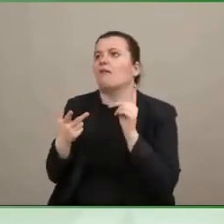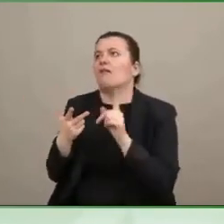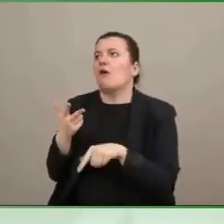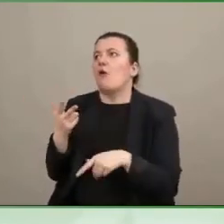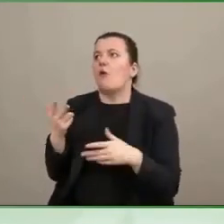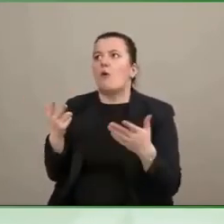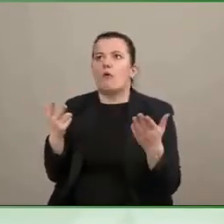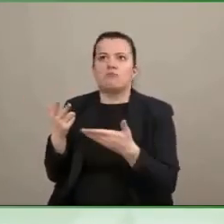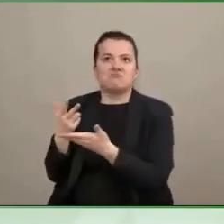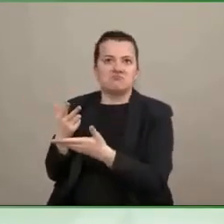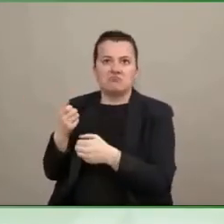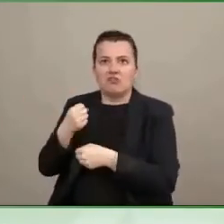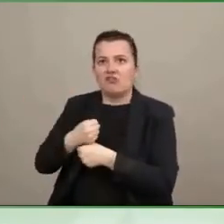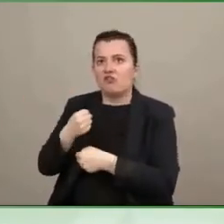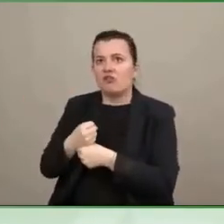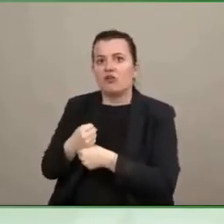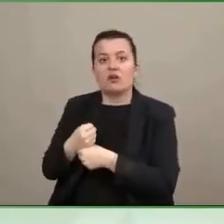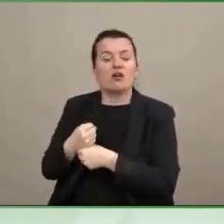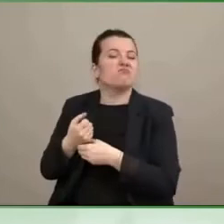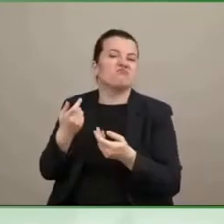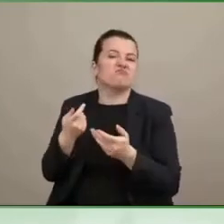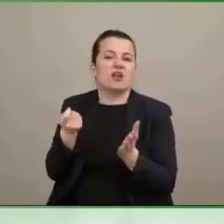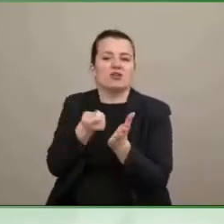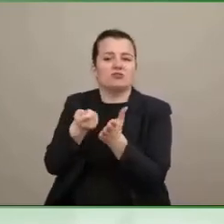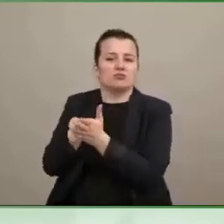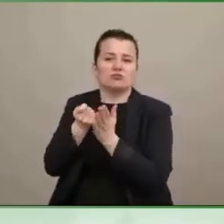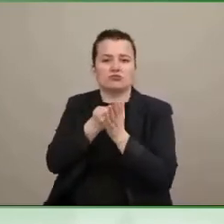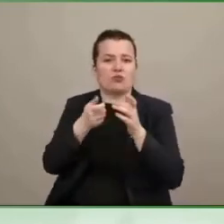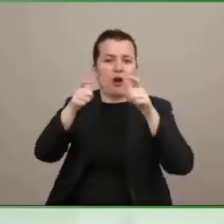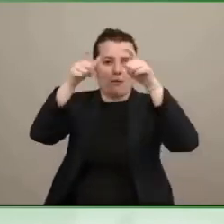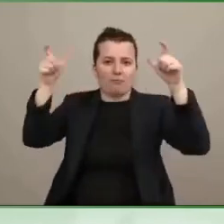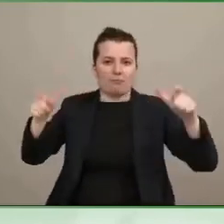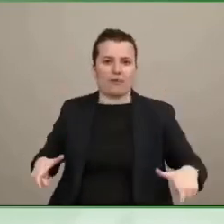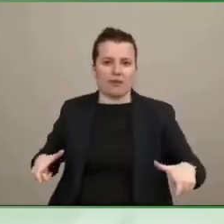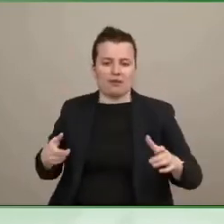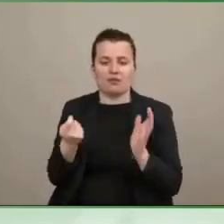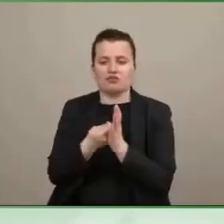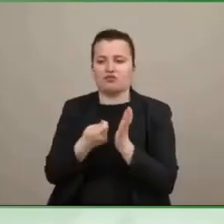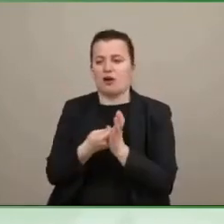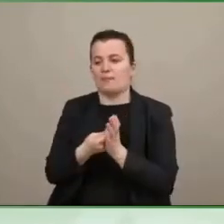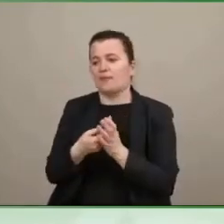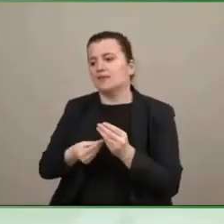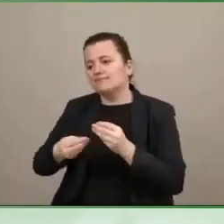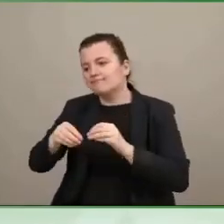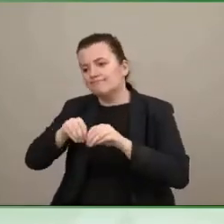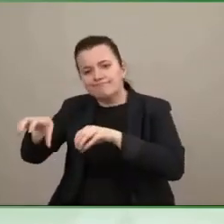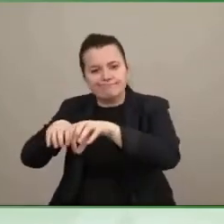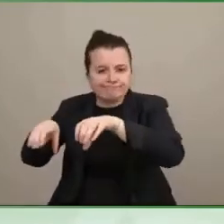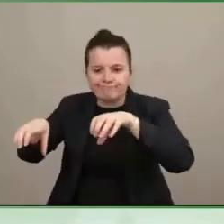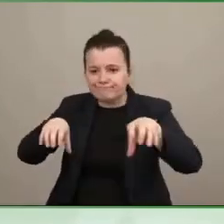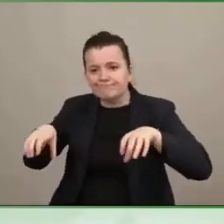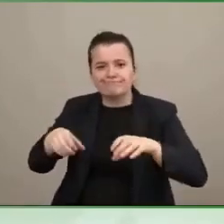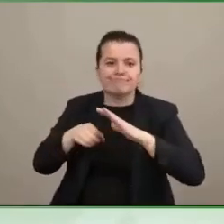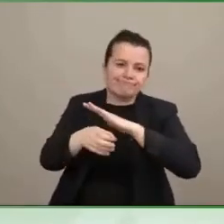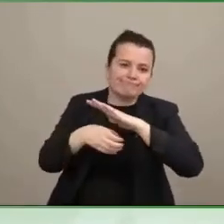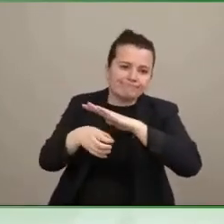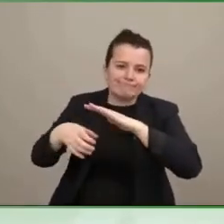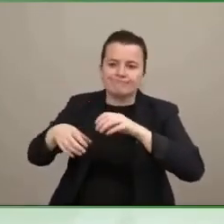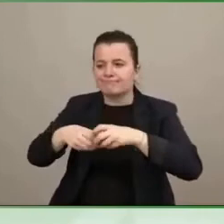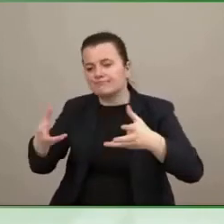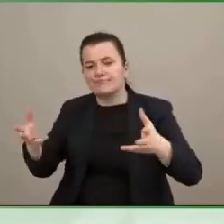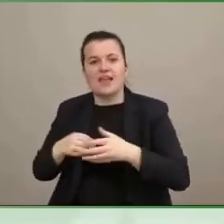in, for example, supermarkets. These low-level jobs are really essential during the early days of the pandemic.